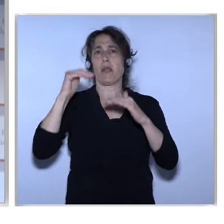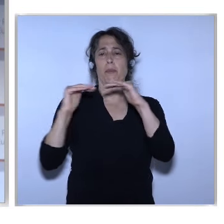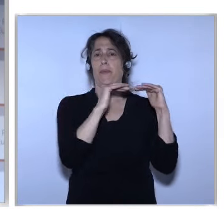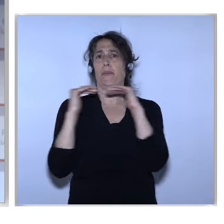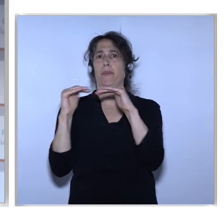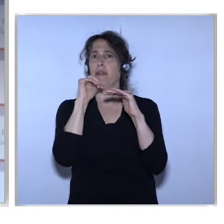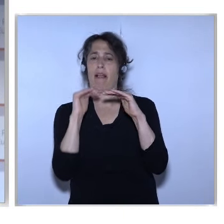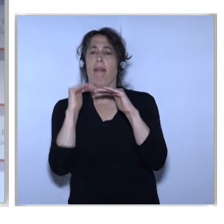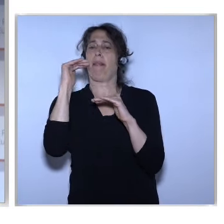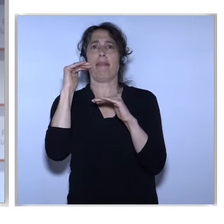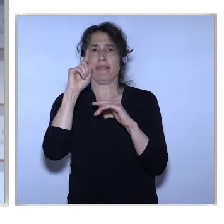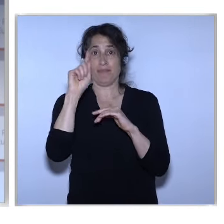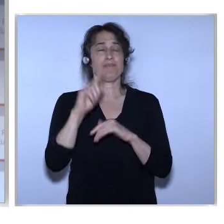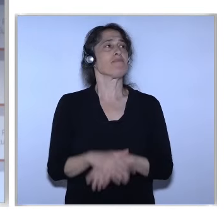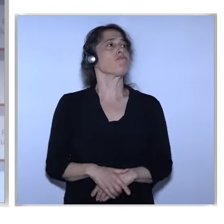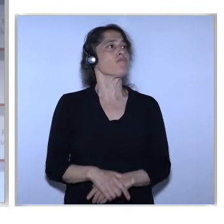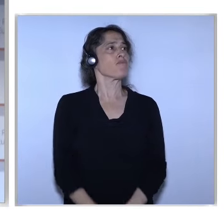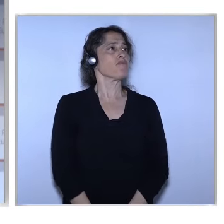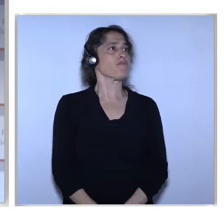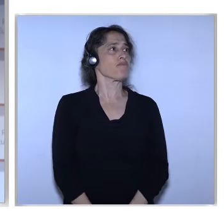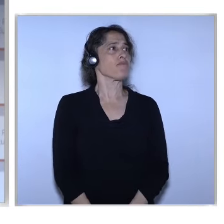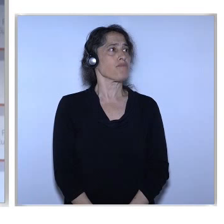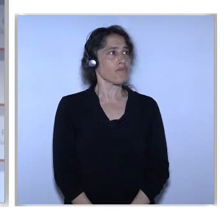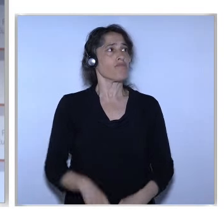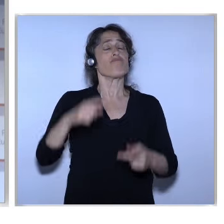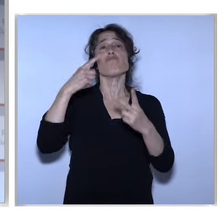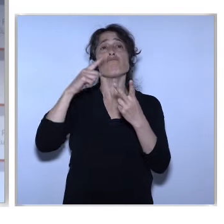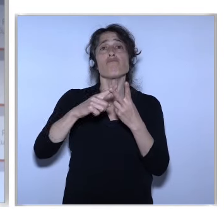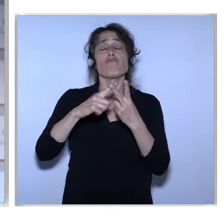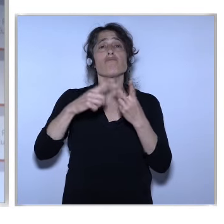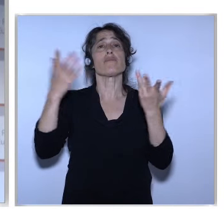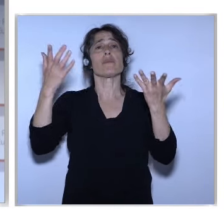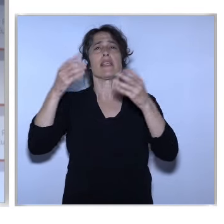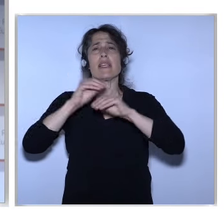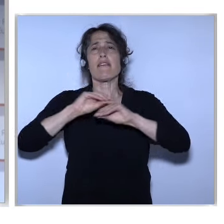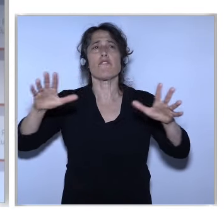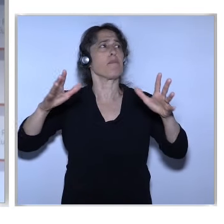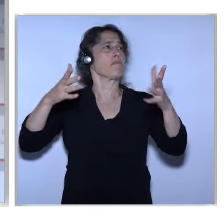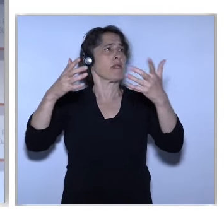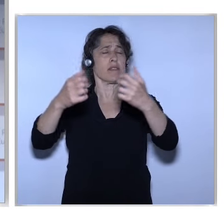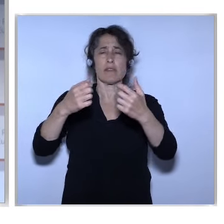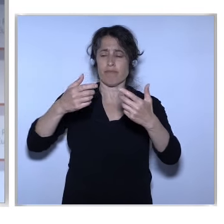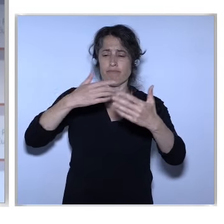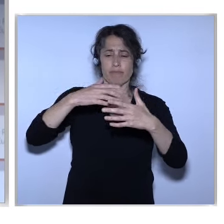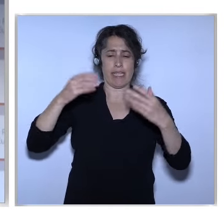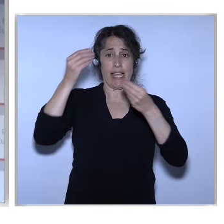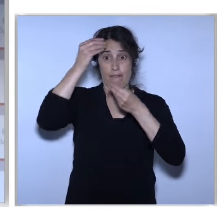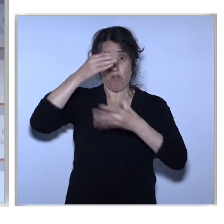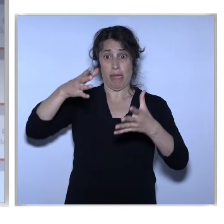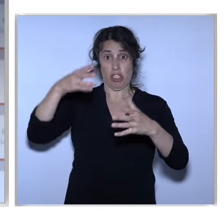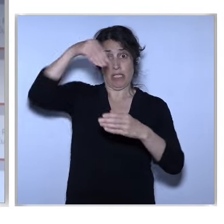It will establish legal basis for cooperation between member states In cyber security